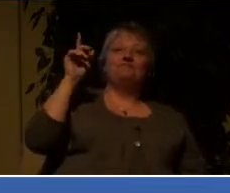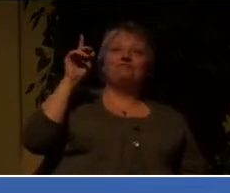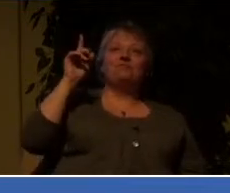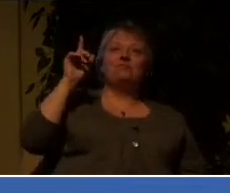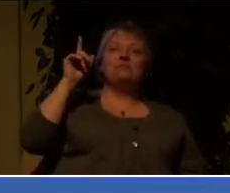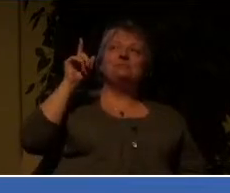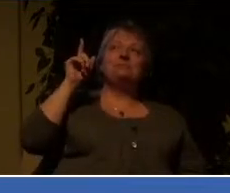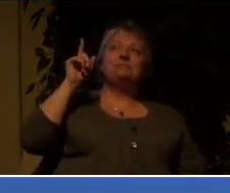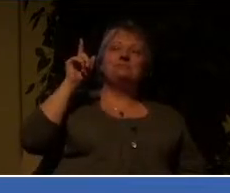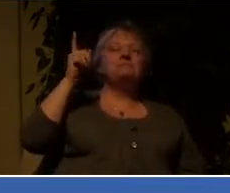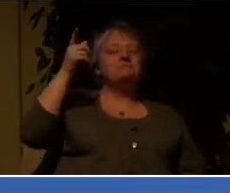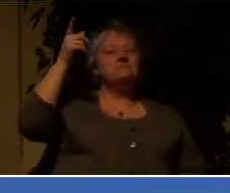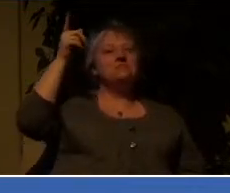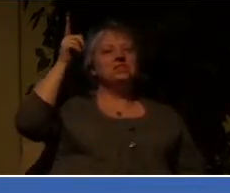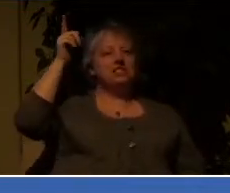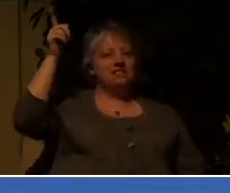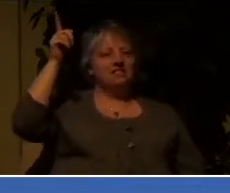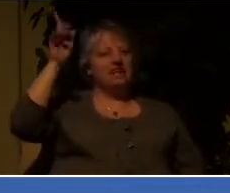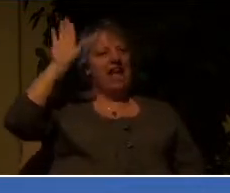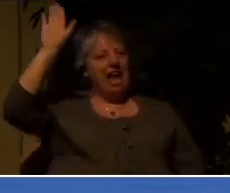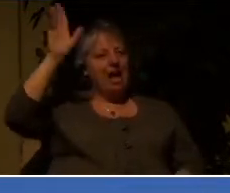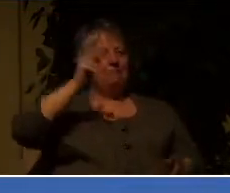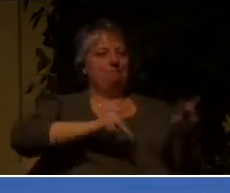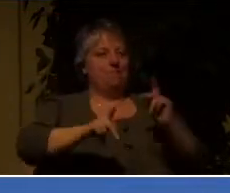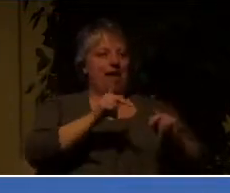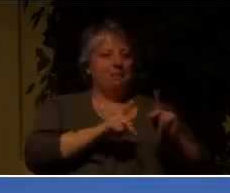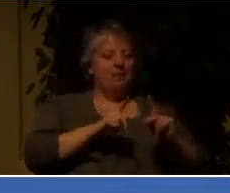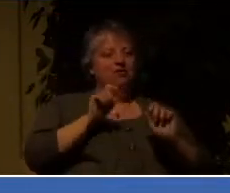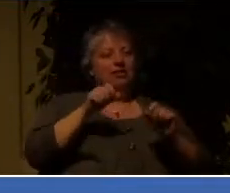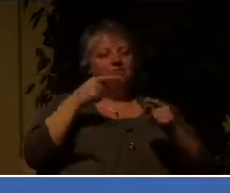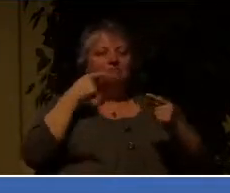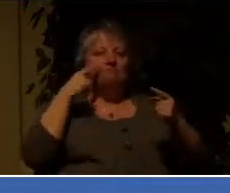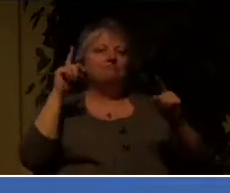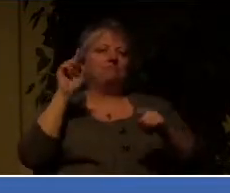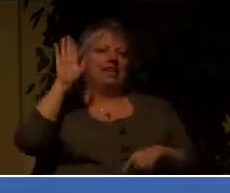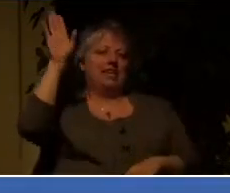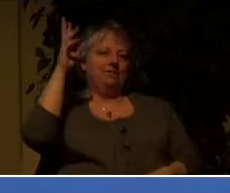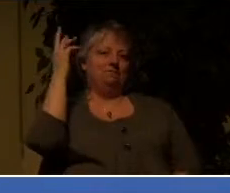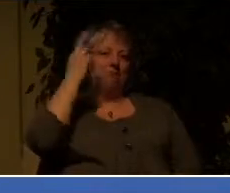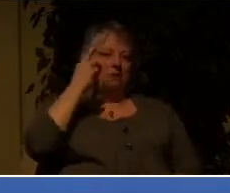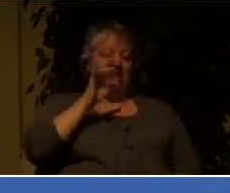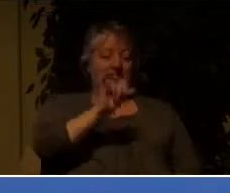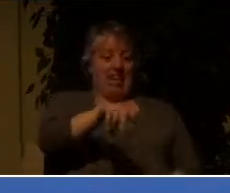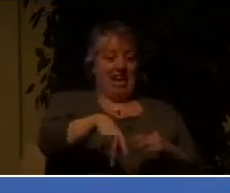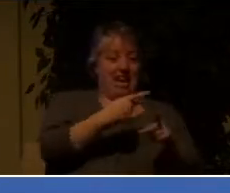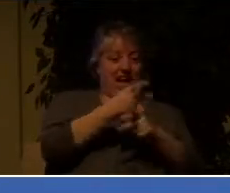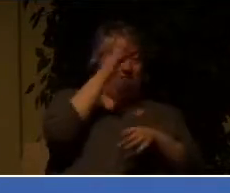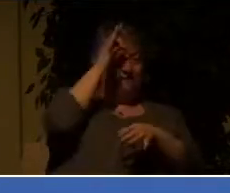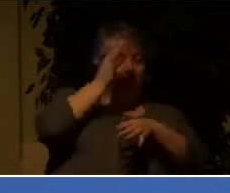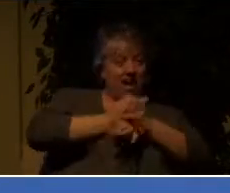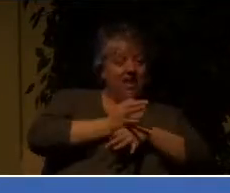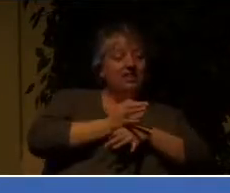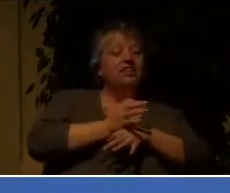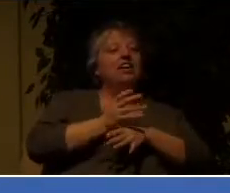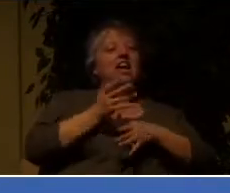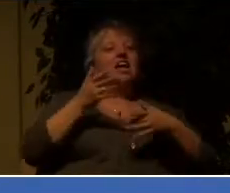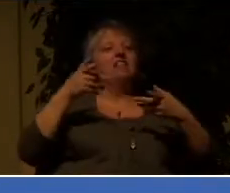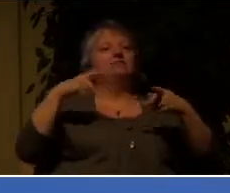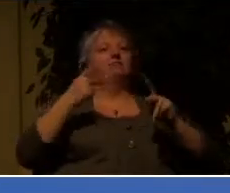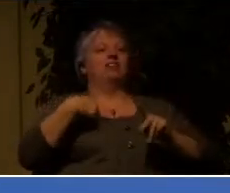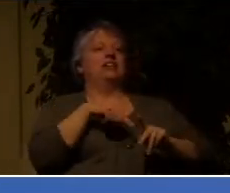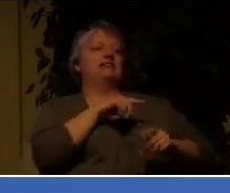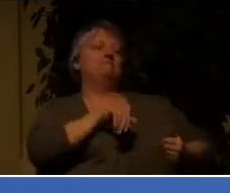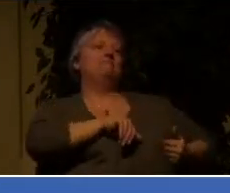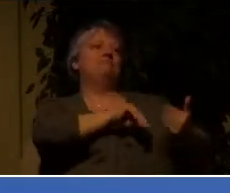his purposes. That kind of faith is the kind of faith that enables us to stand before kings and queens and governors